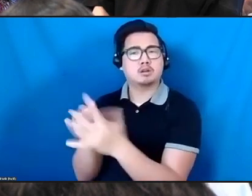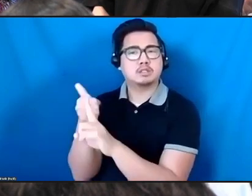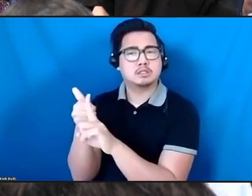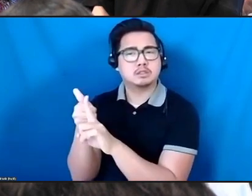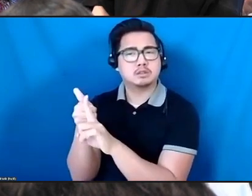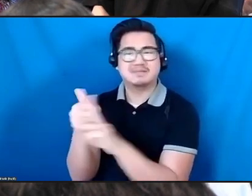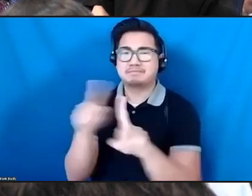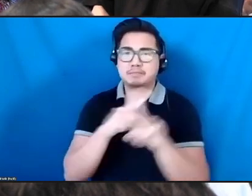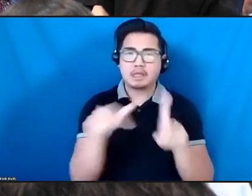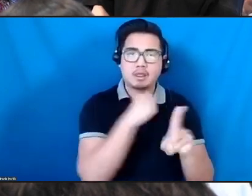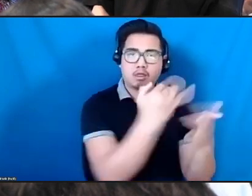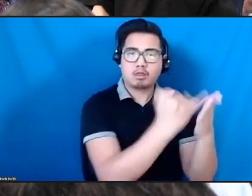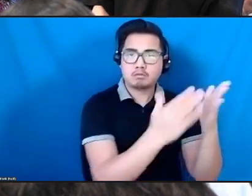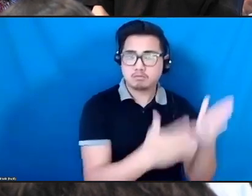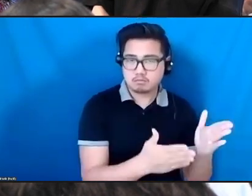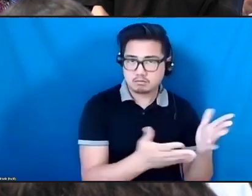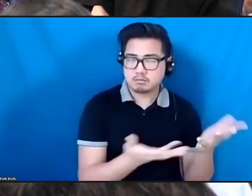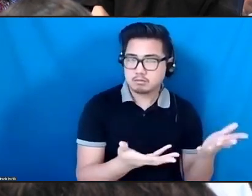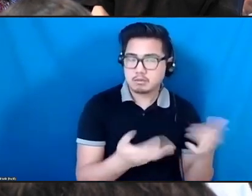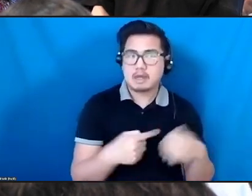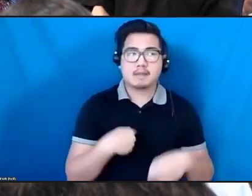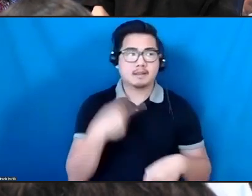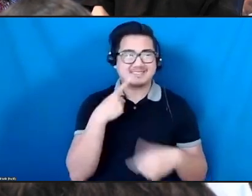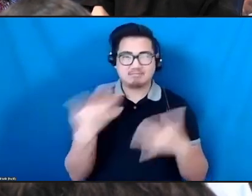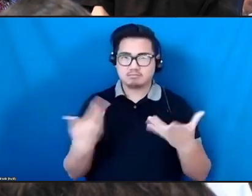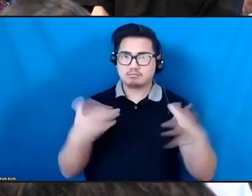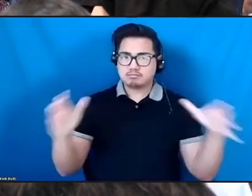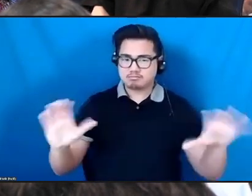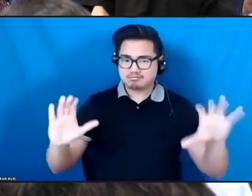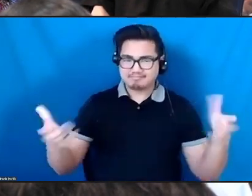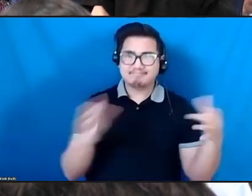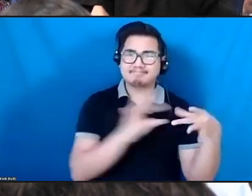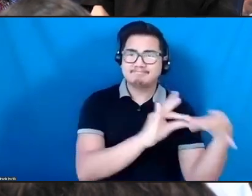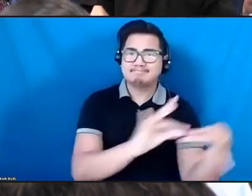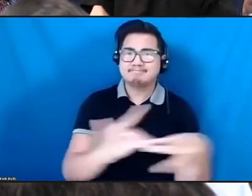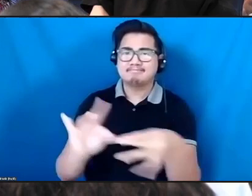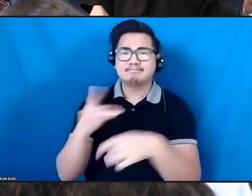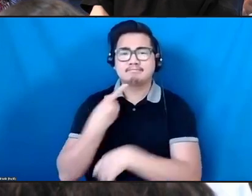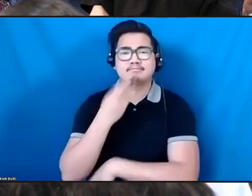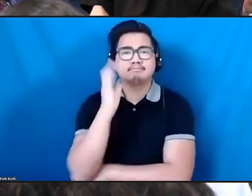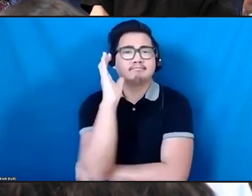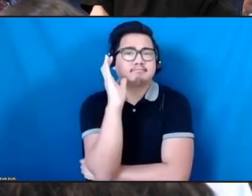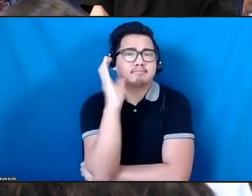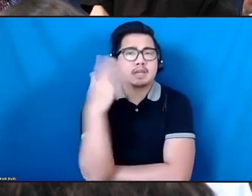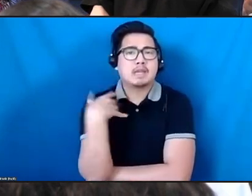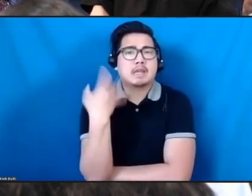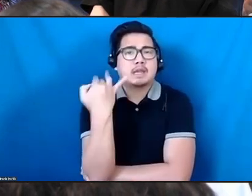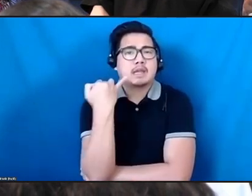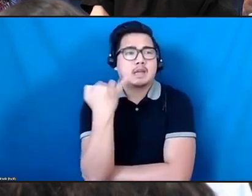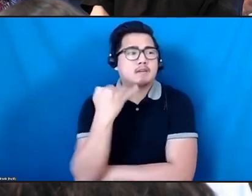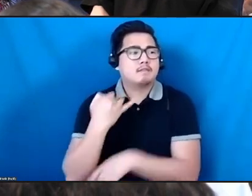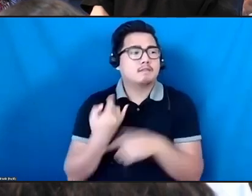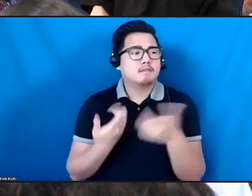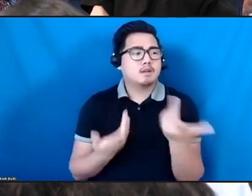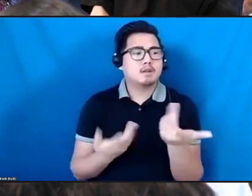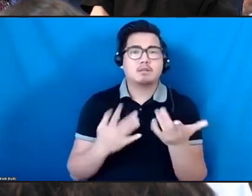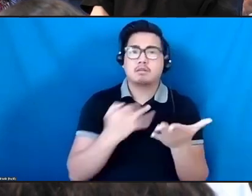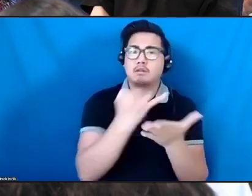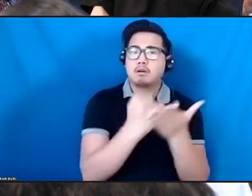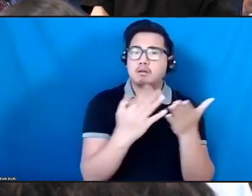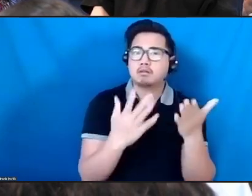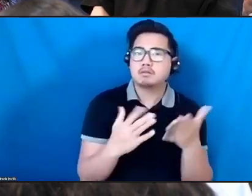that we've talked about here, if the marketplace for art can shift to the marketplace of artists, and what does that mean? That sounds a little